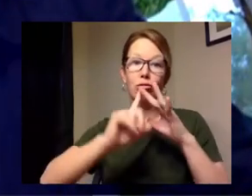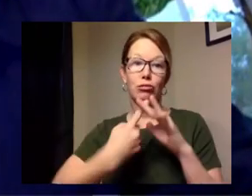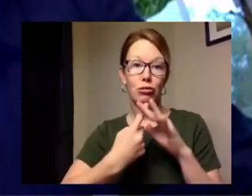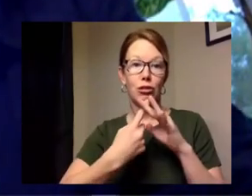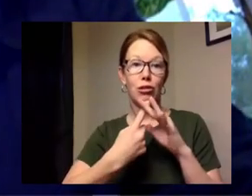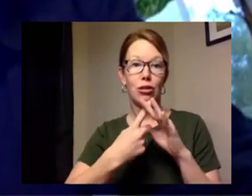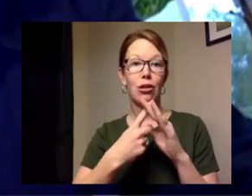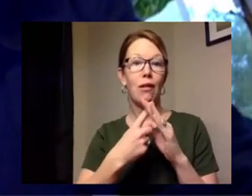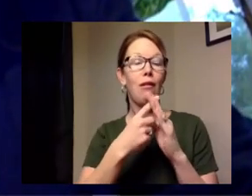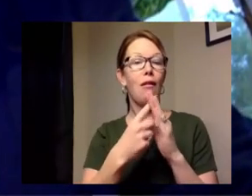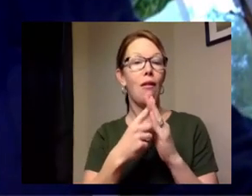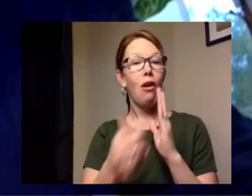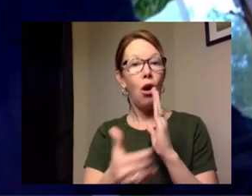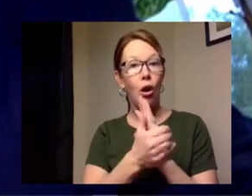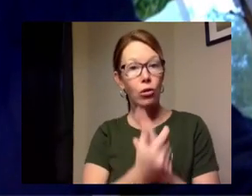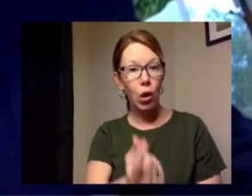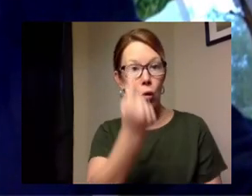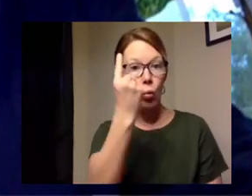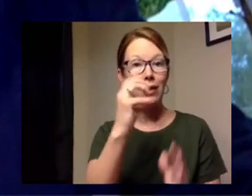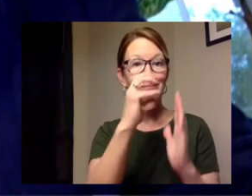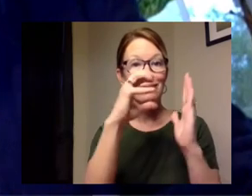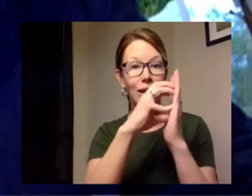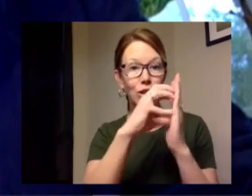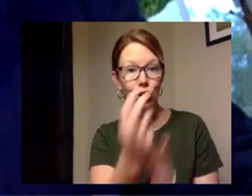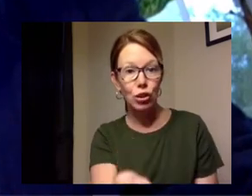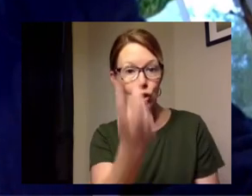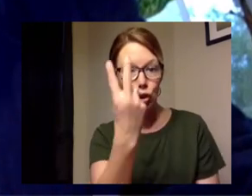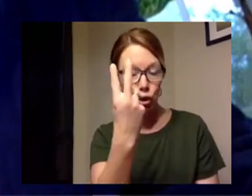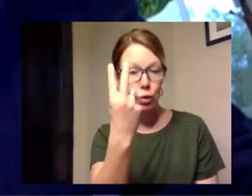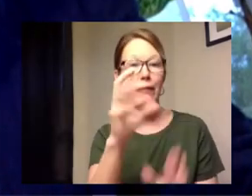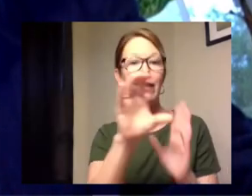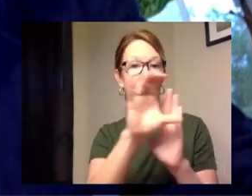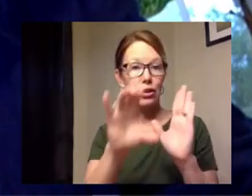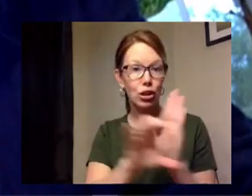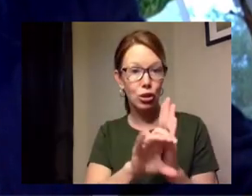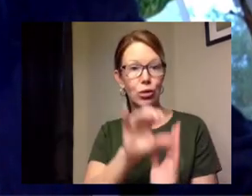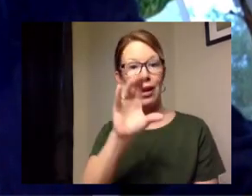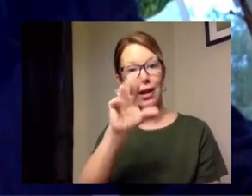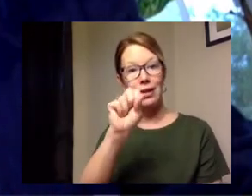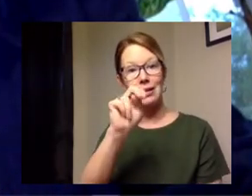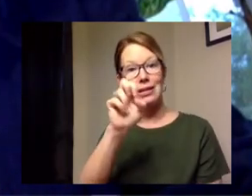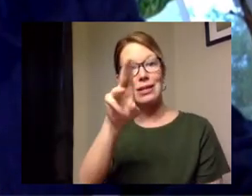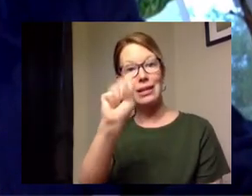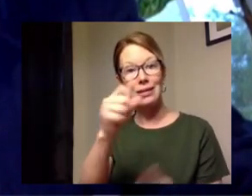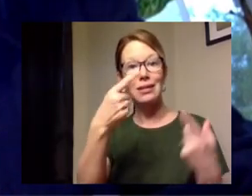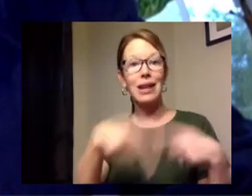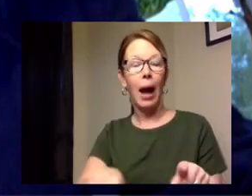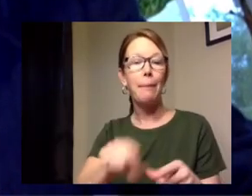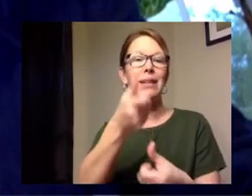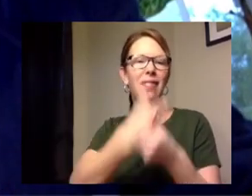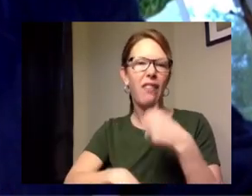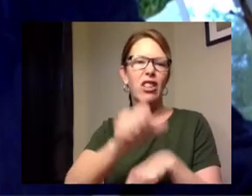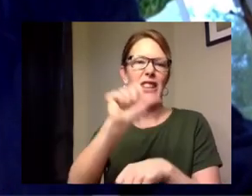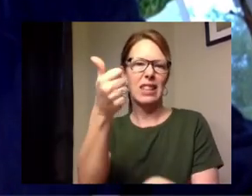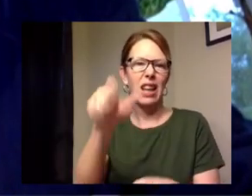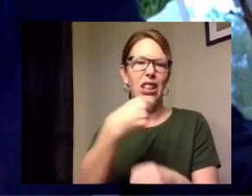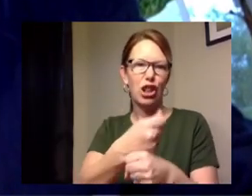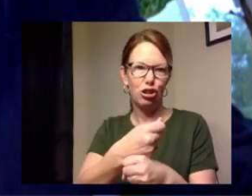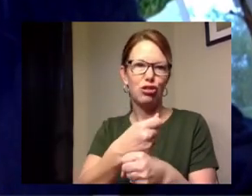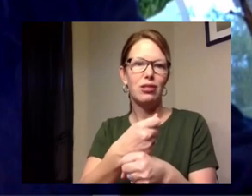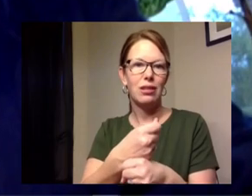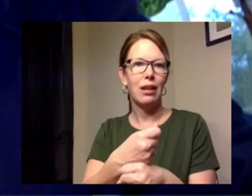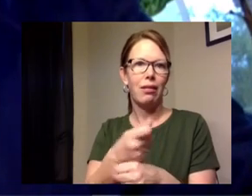section two of our united states constitution taking census is done every 10 years and is a requirement of our federal